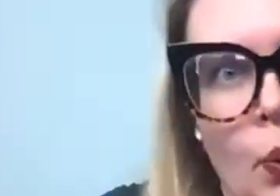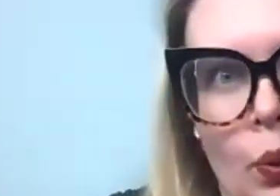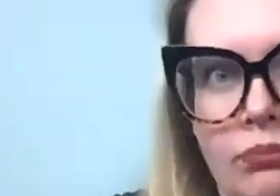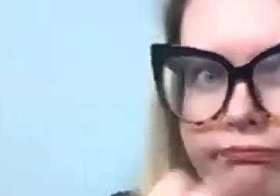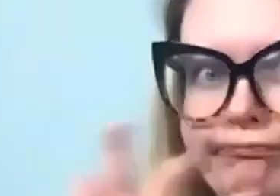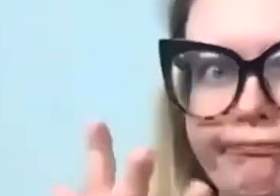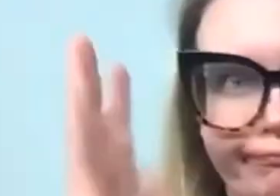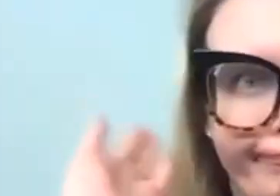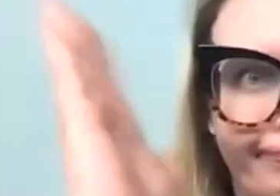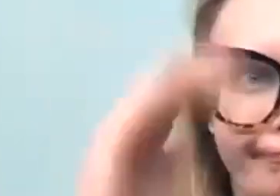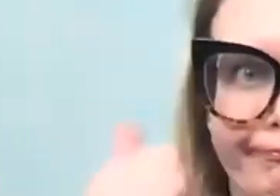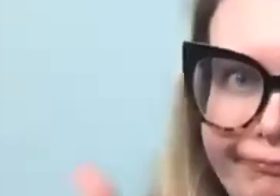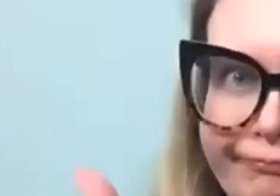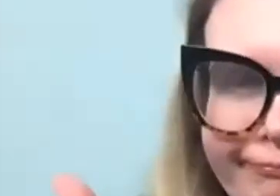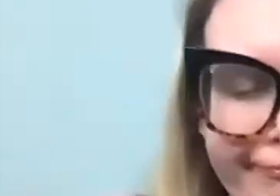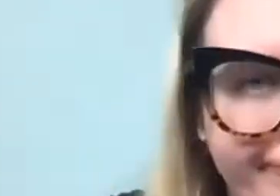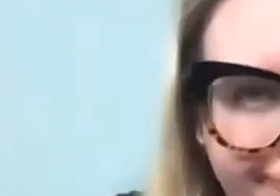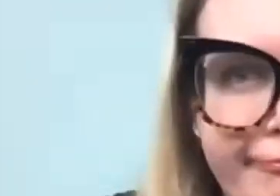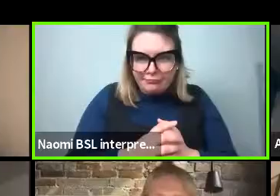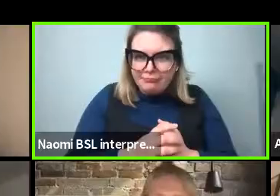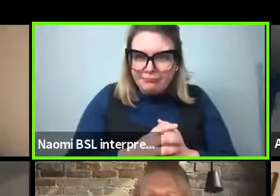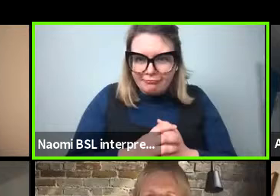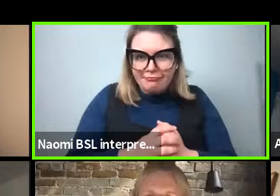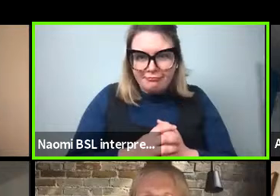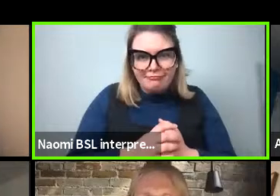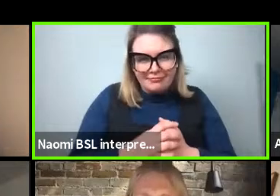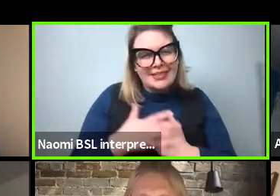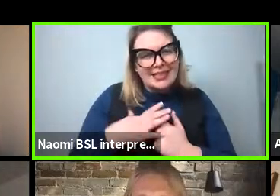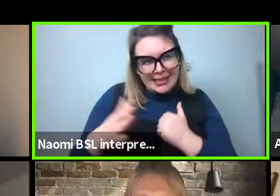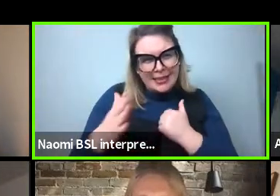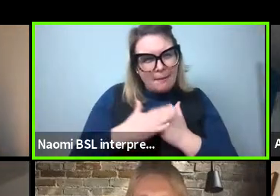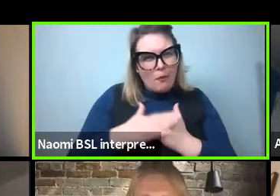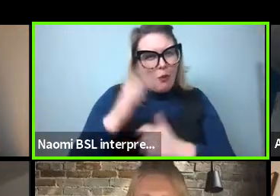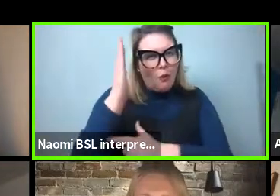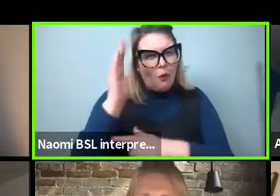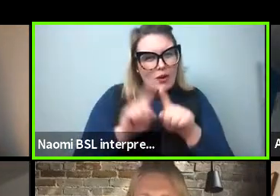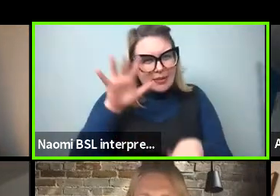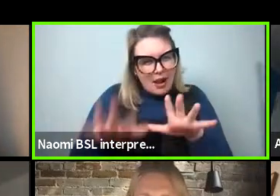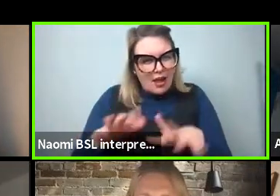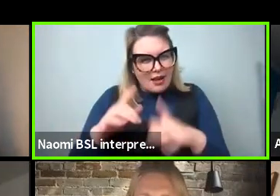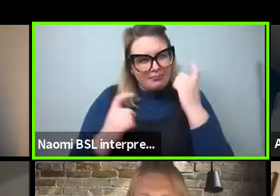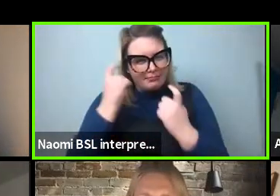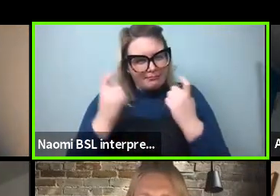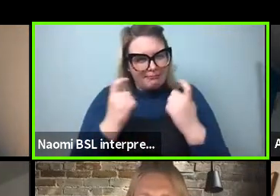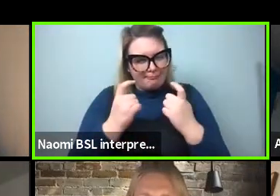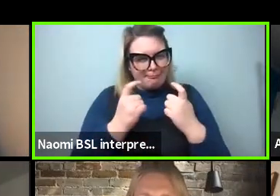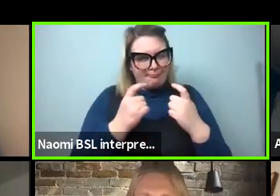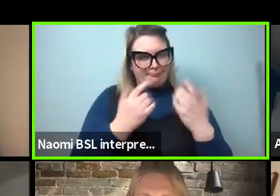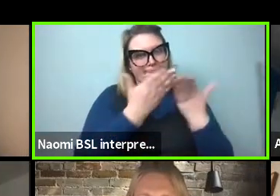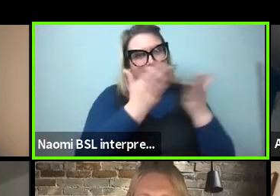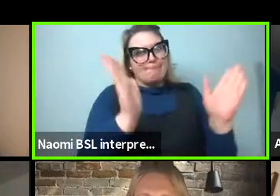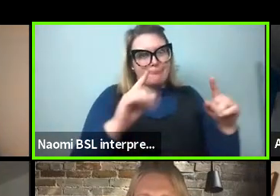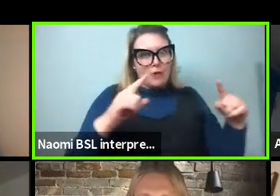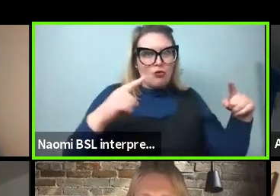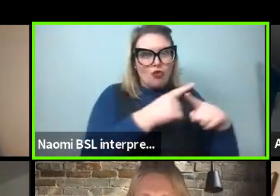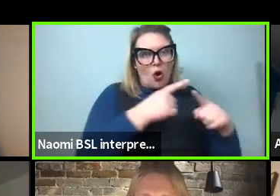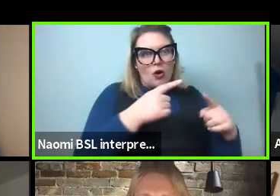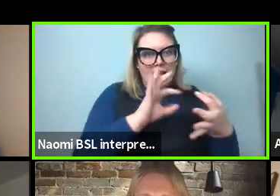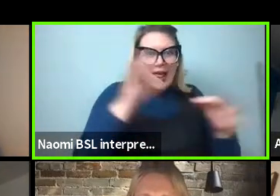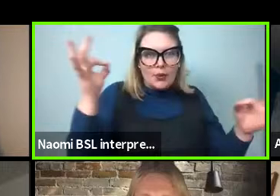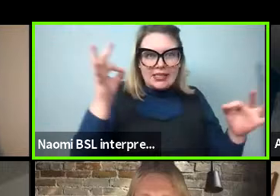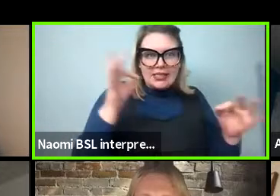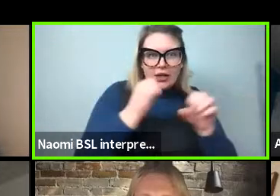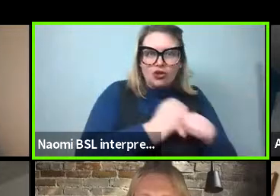is exactly what, um, we need more of is to explain cross-linguistic generalizations and functional terms of various kinds.